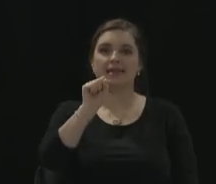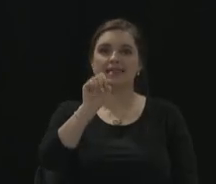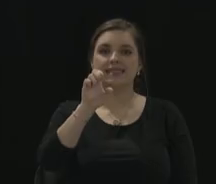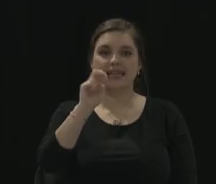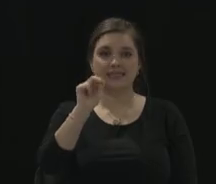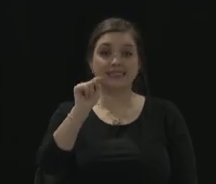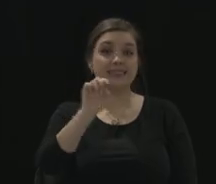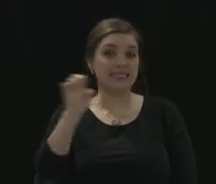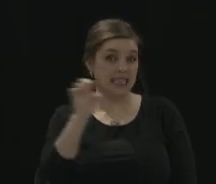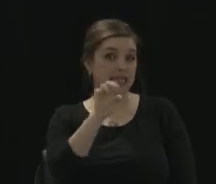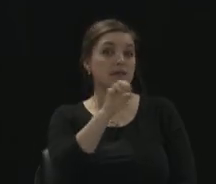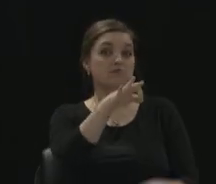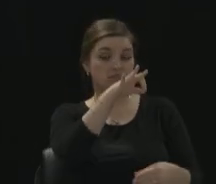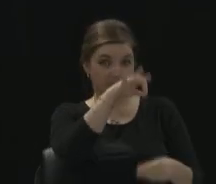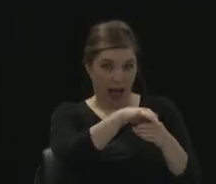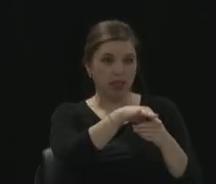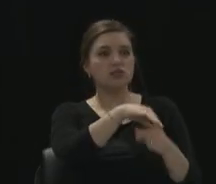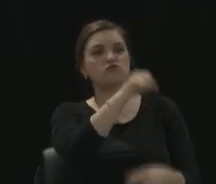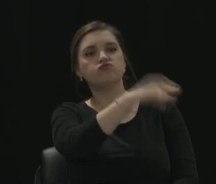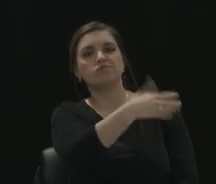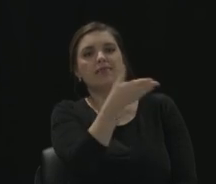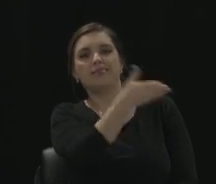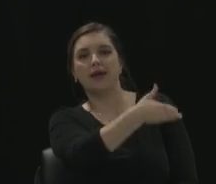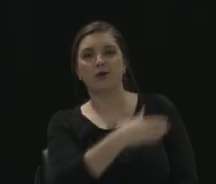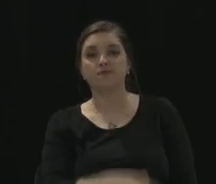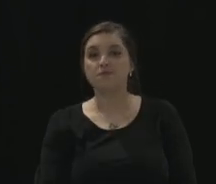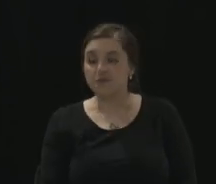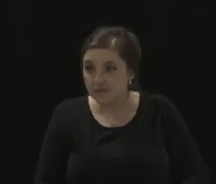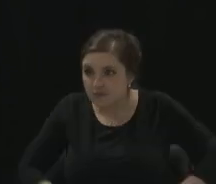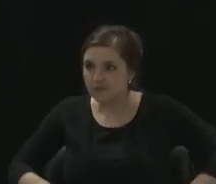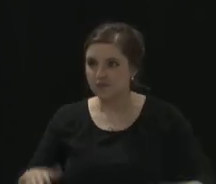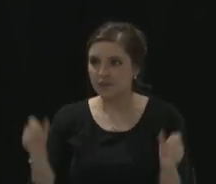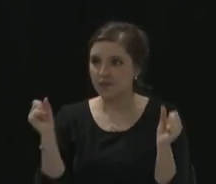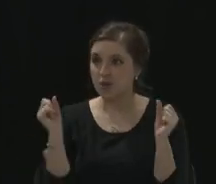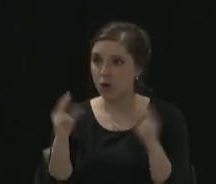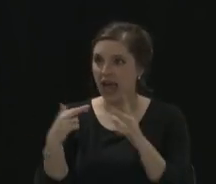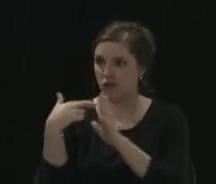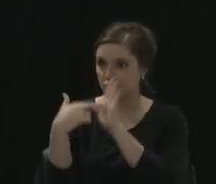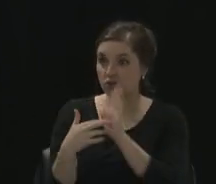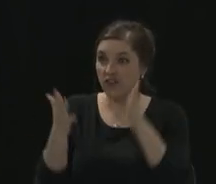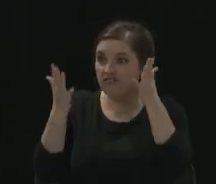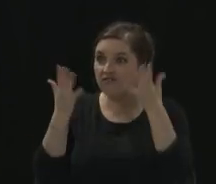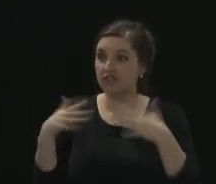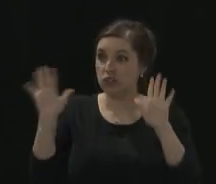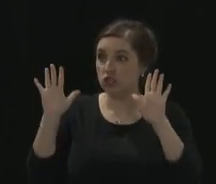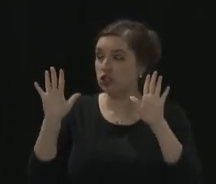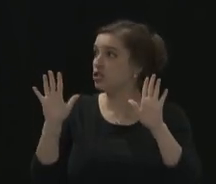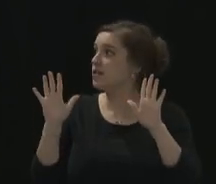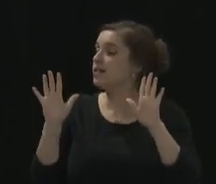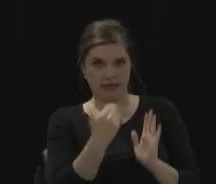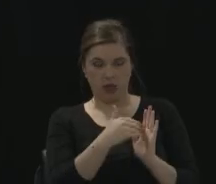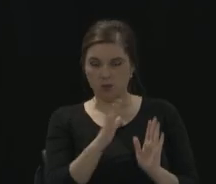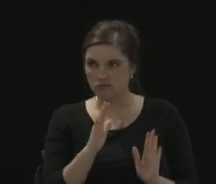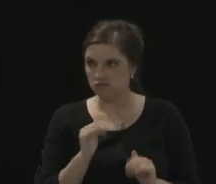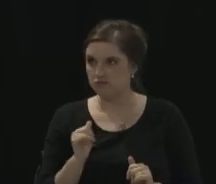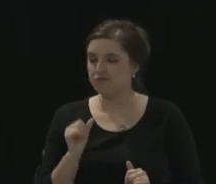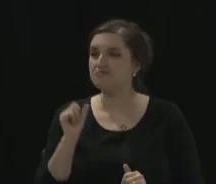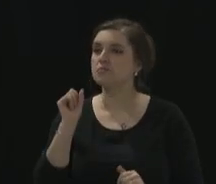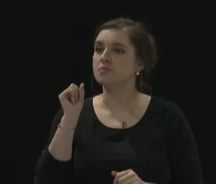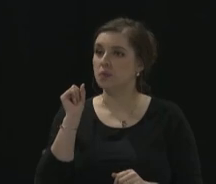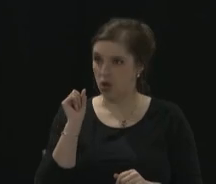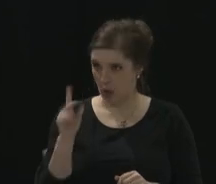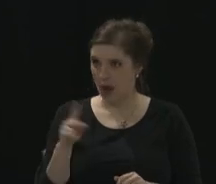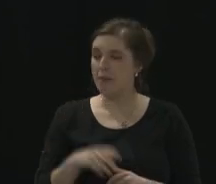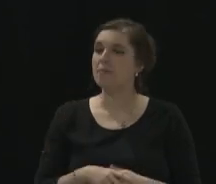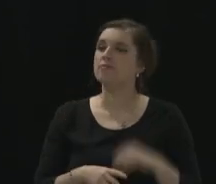them. Right. Okay, good. So, all right. I'm now a registered voter. And so, I've completed that process. Let's make sure,